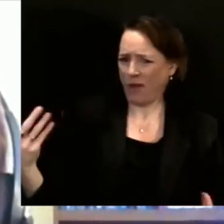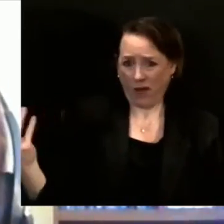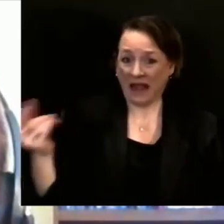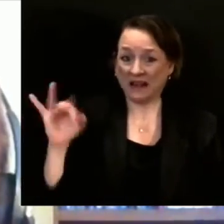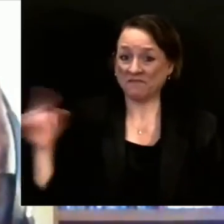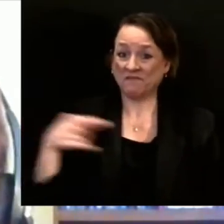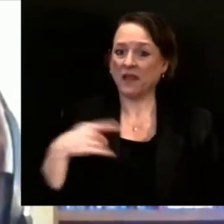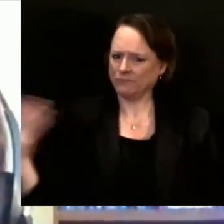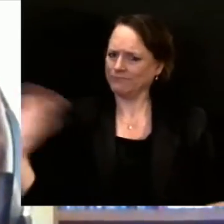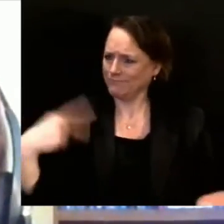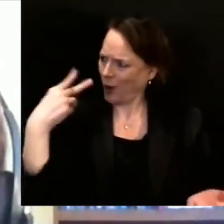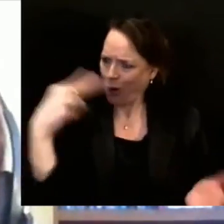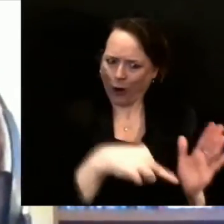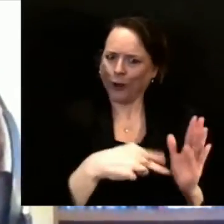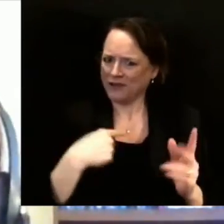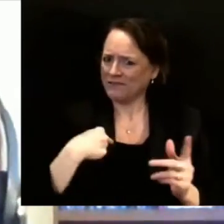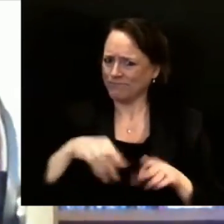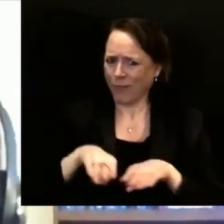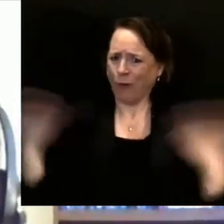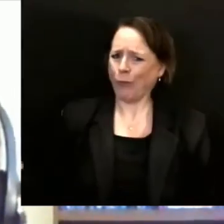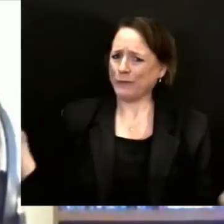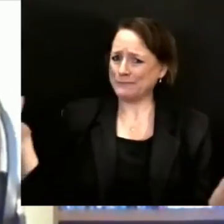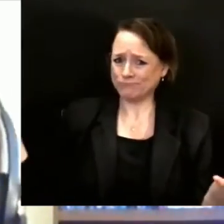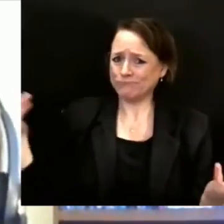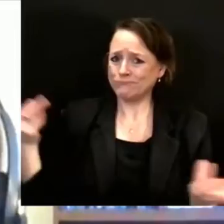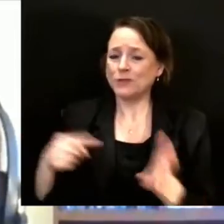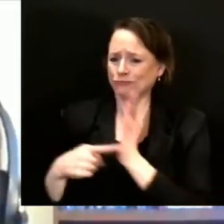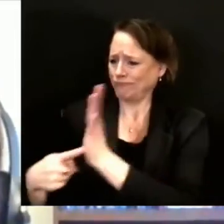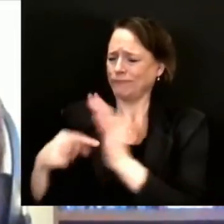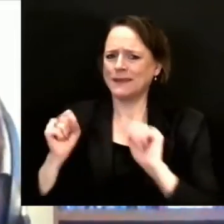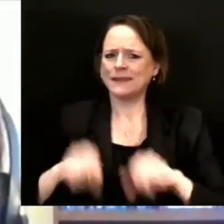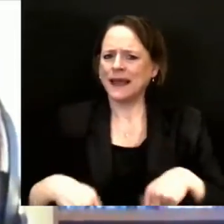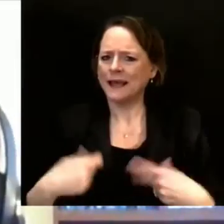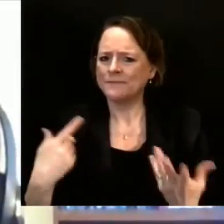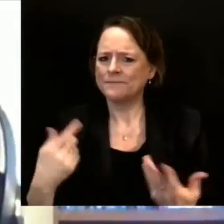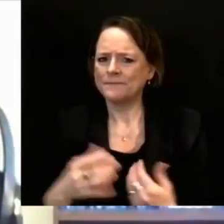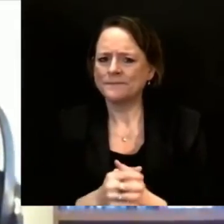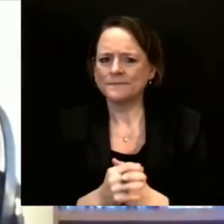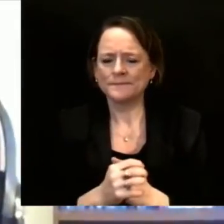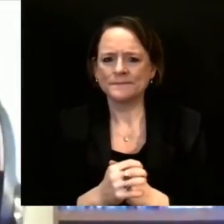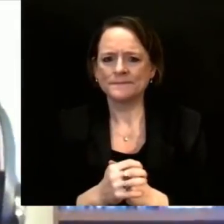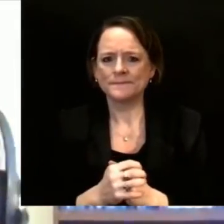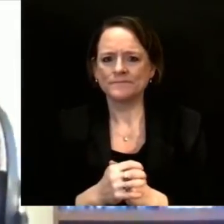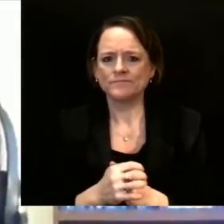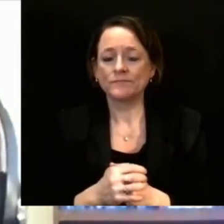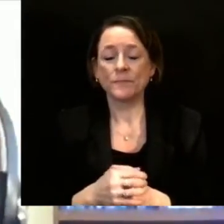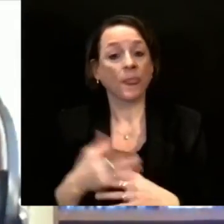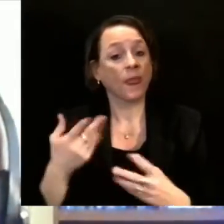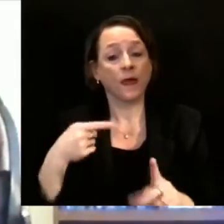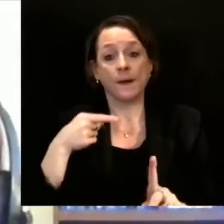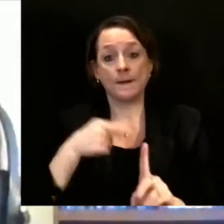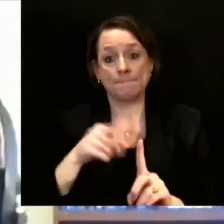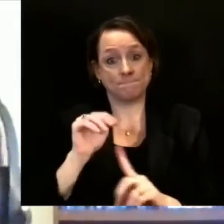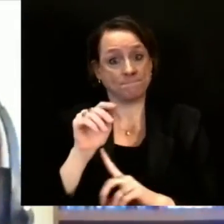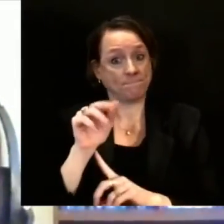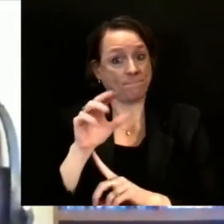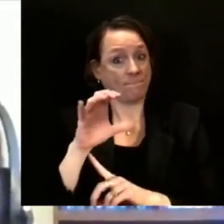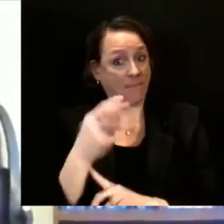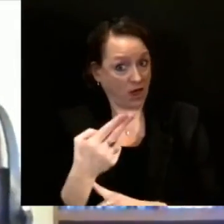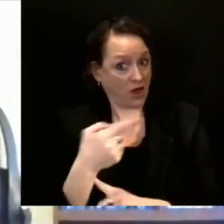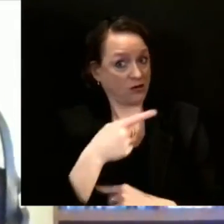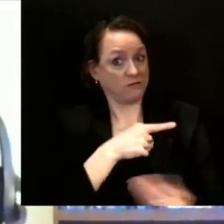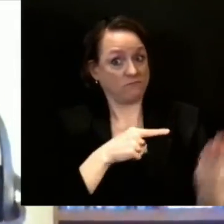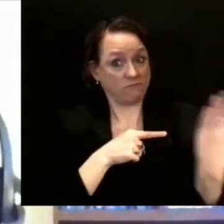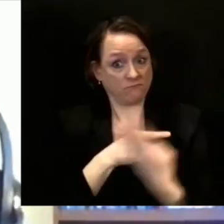-March, I think you've heard from us why we think that is not possible, not a good idea. Certainly